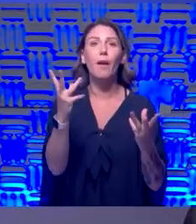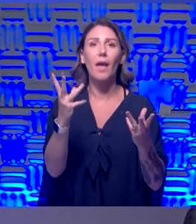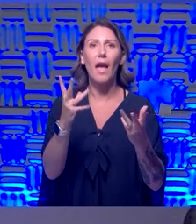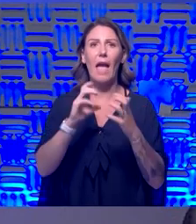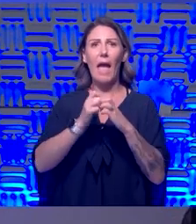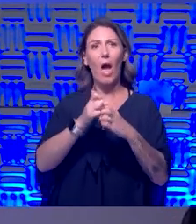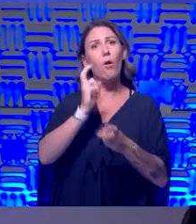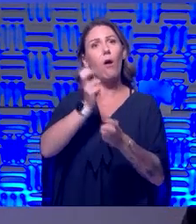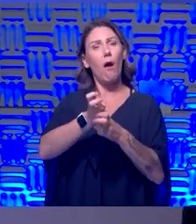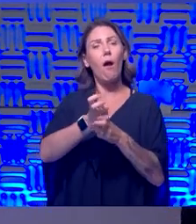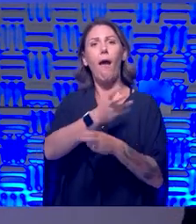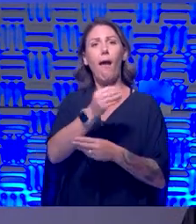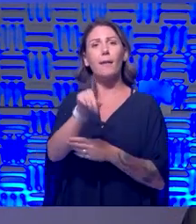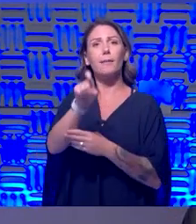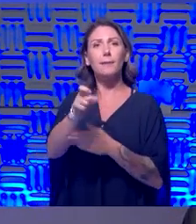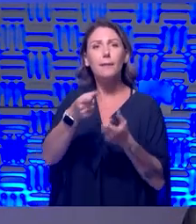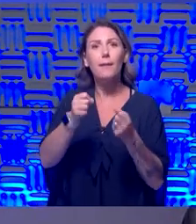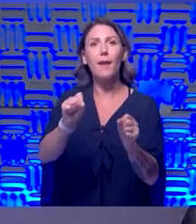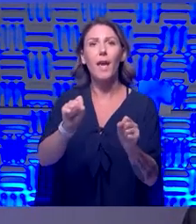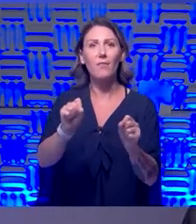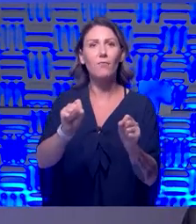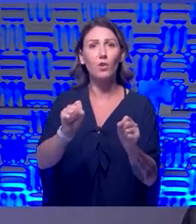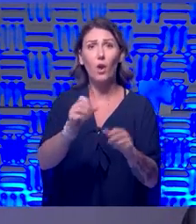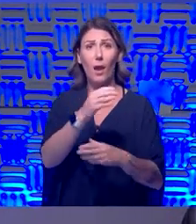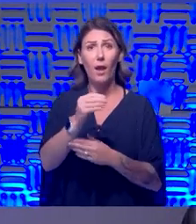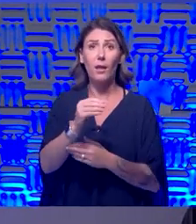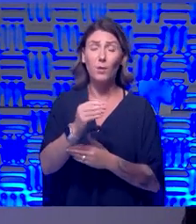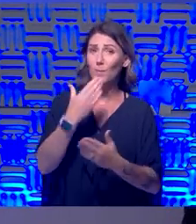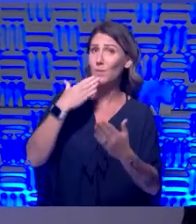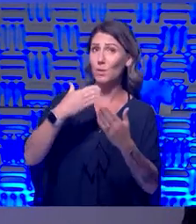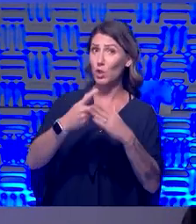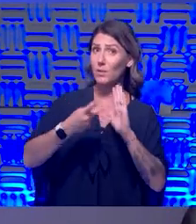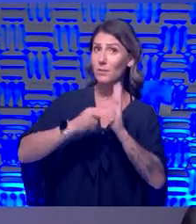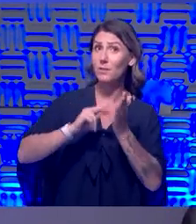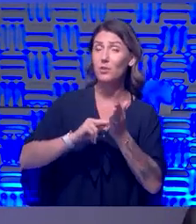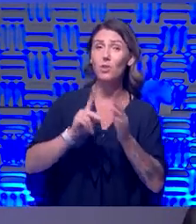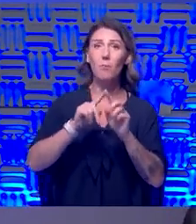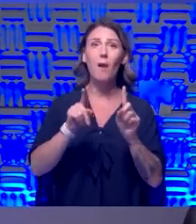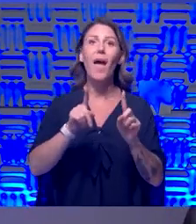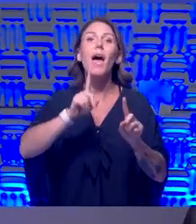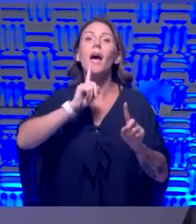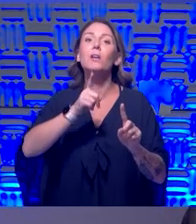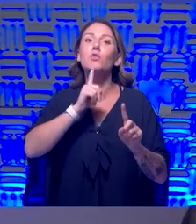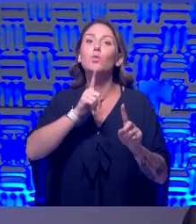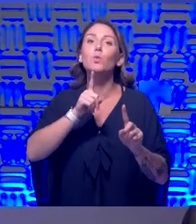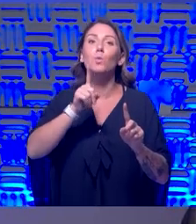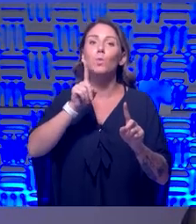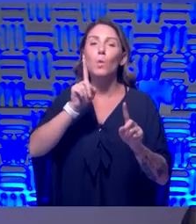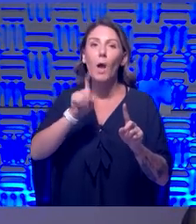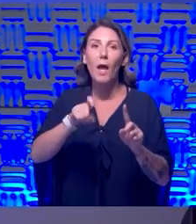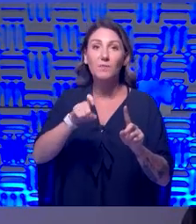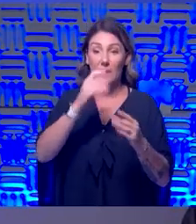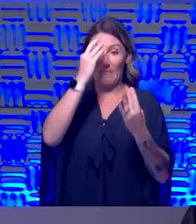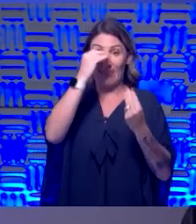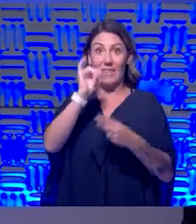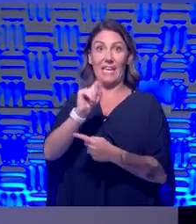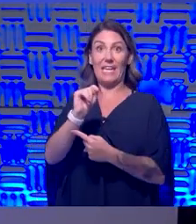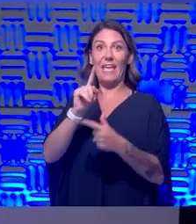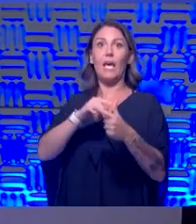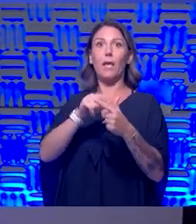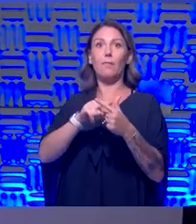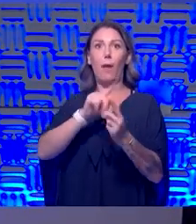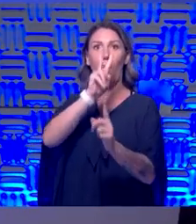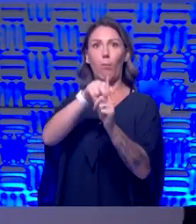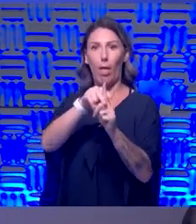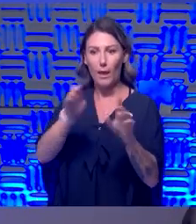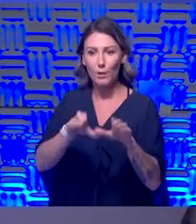actual effort. Uh, and, and the road to hell is paved with good intentions. You know, we need to actually put the action effort in. So we're not just saying,